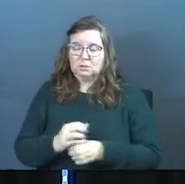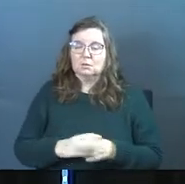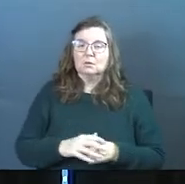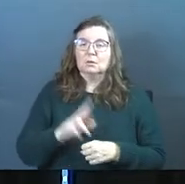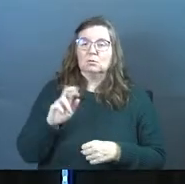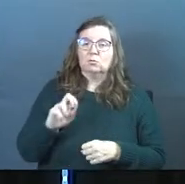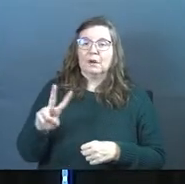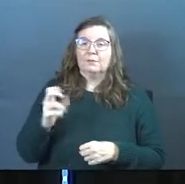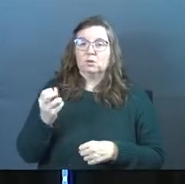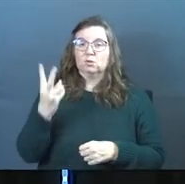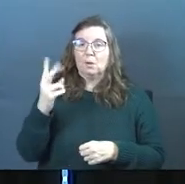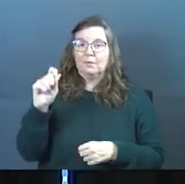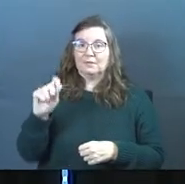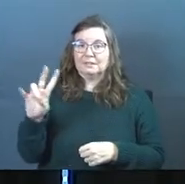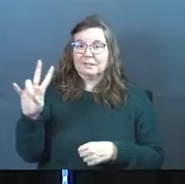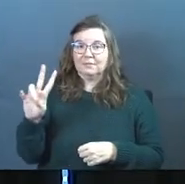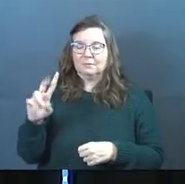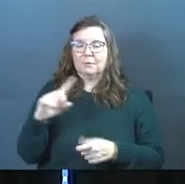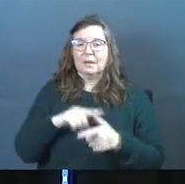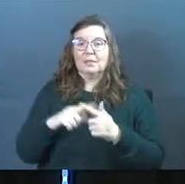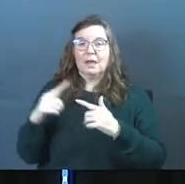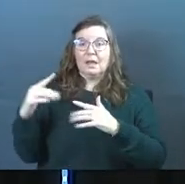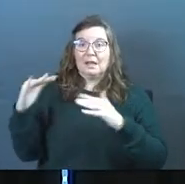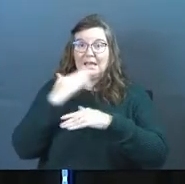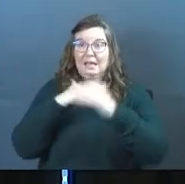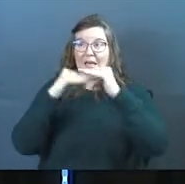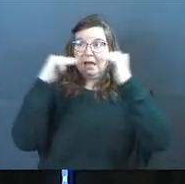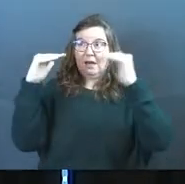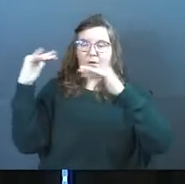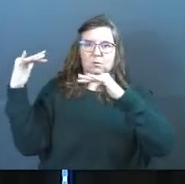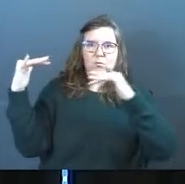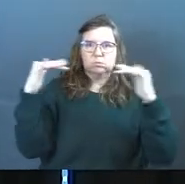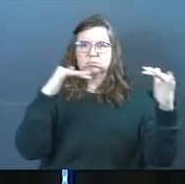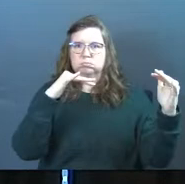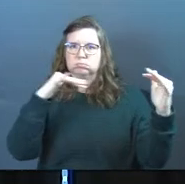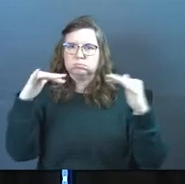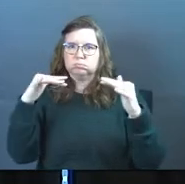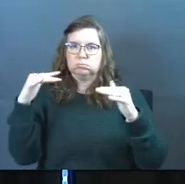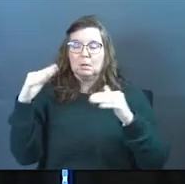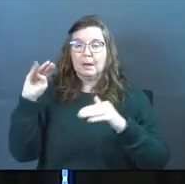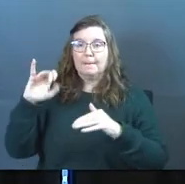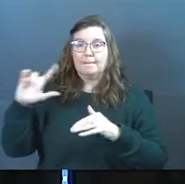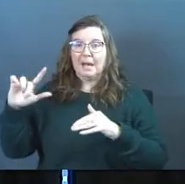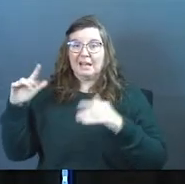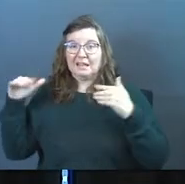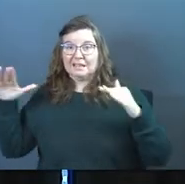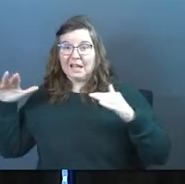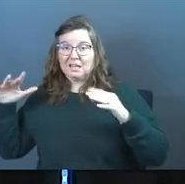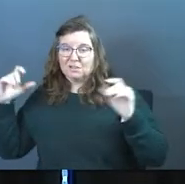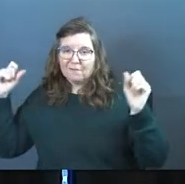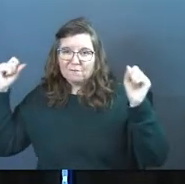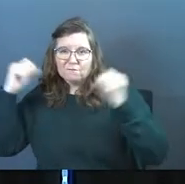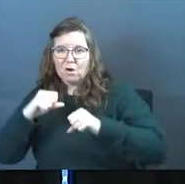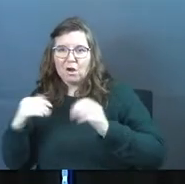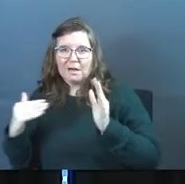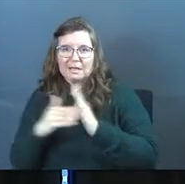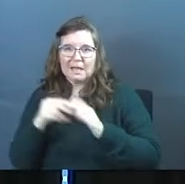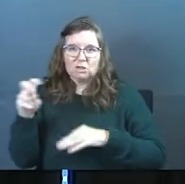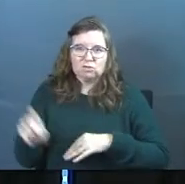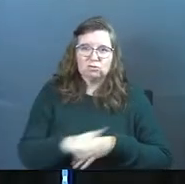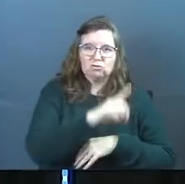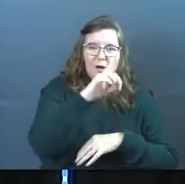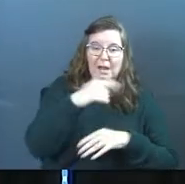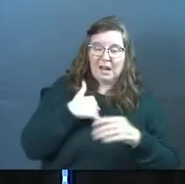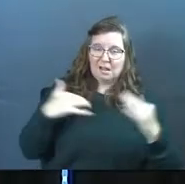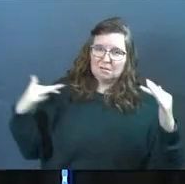12 verse 7, then war broke out in heaven. Michael and his angels fought against the dragon and the dragon and his angels fought back,